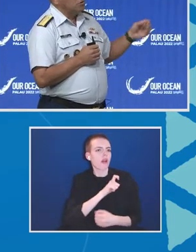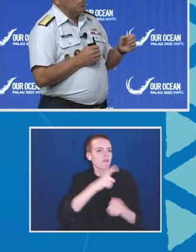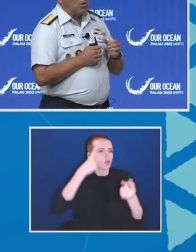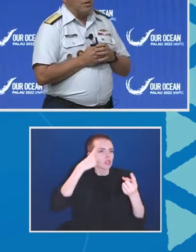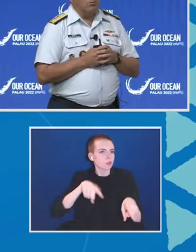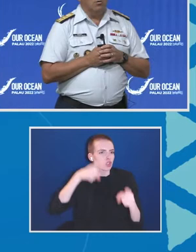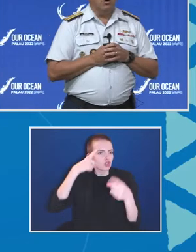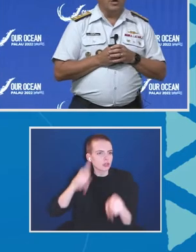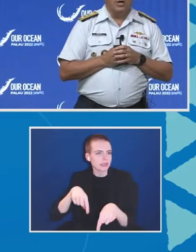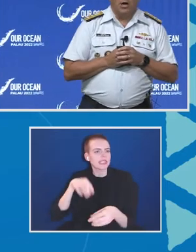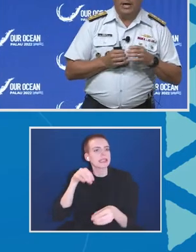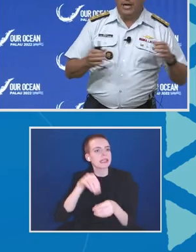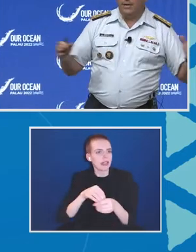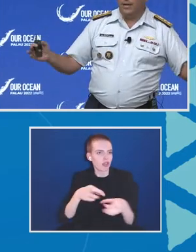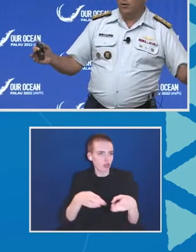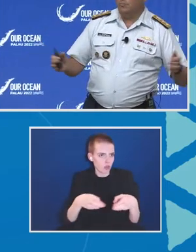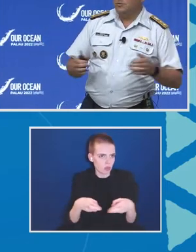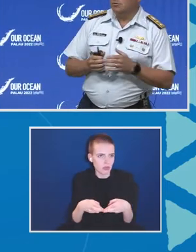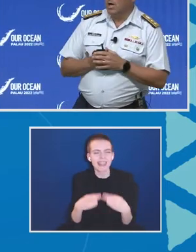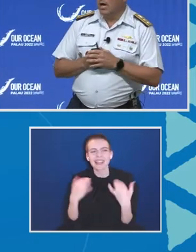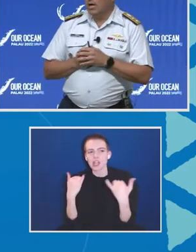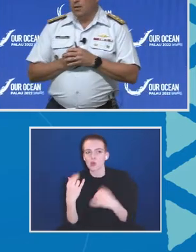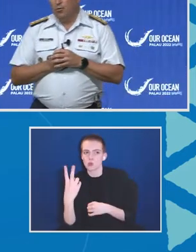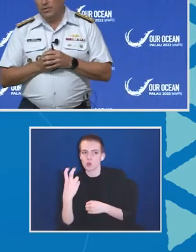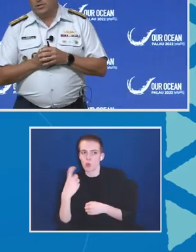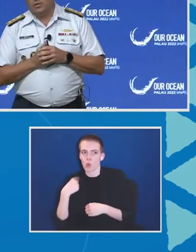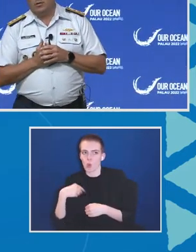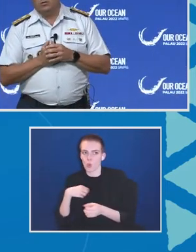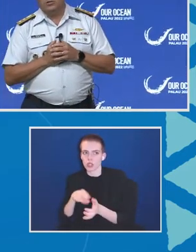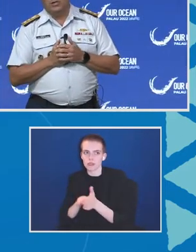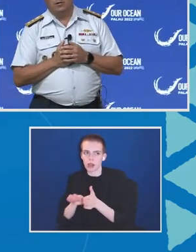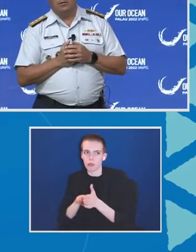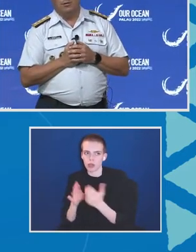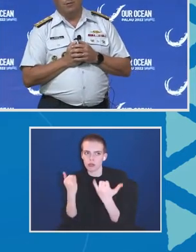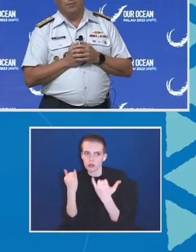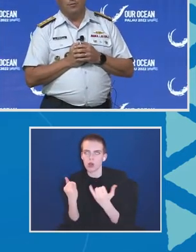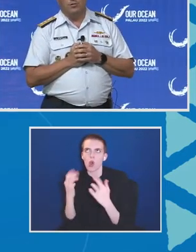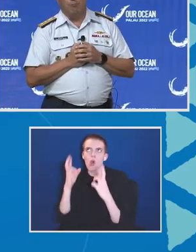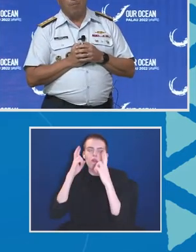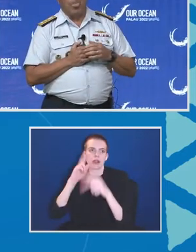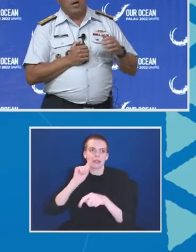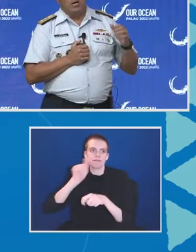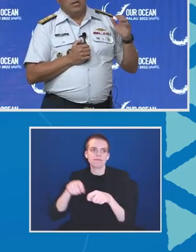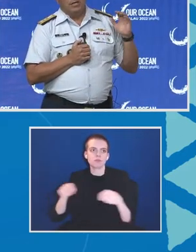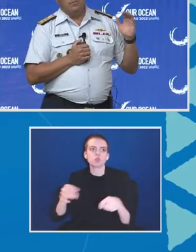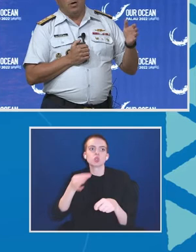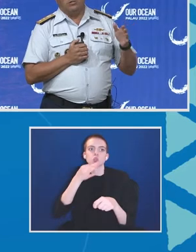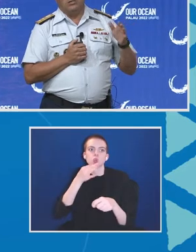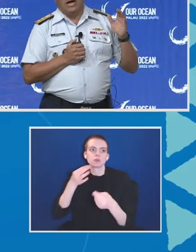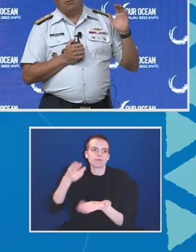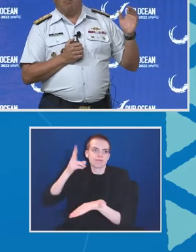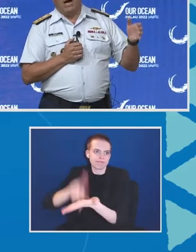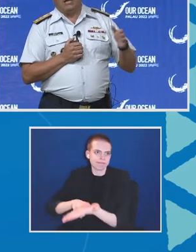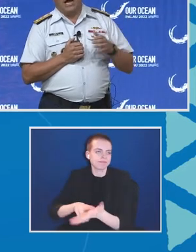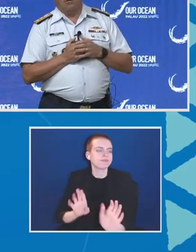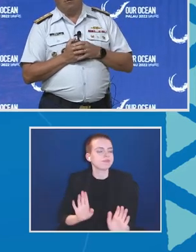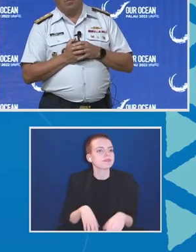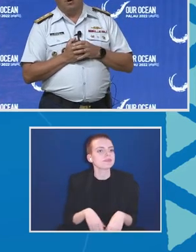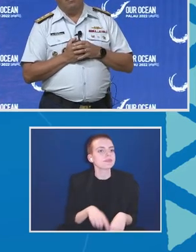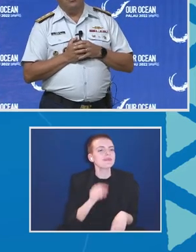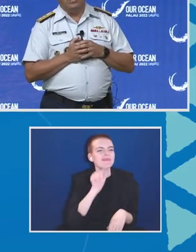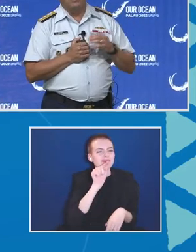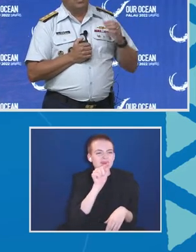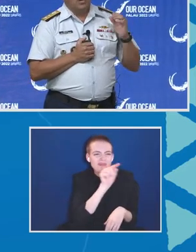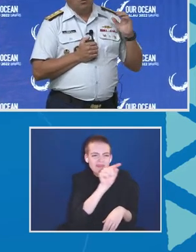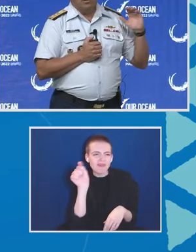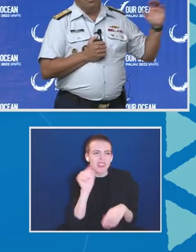region with two more that we're working on and hope to bring to conclusion here in the near future. These multilateral and bilateral